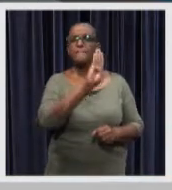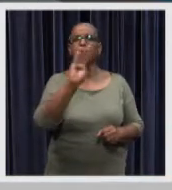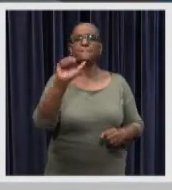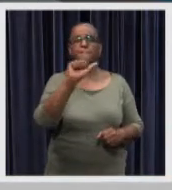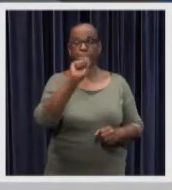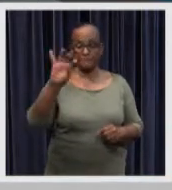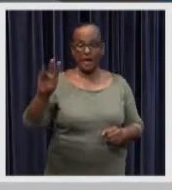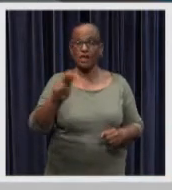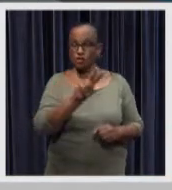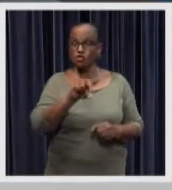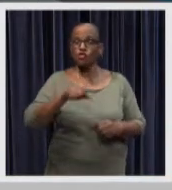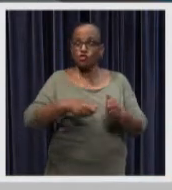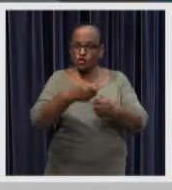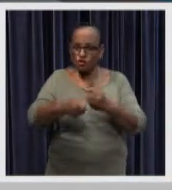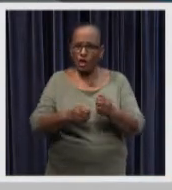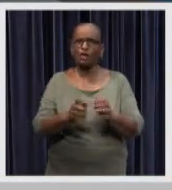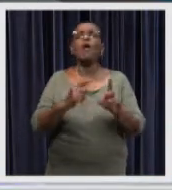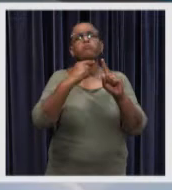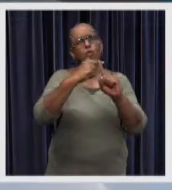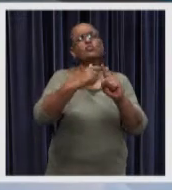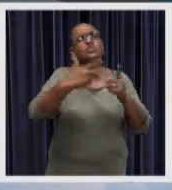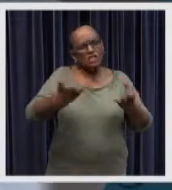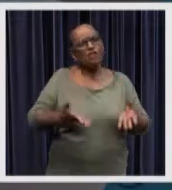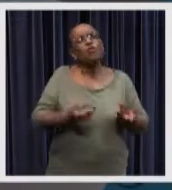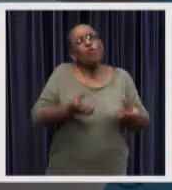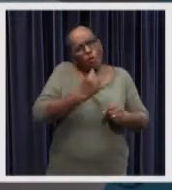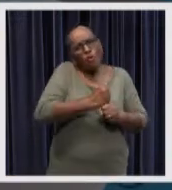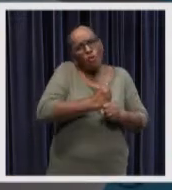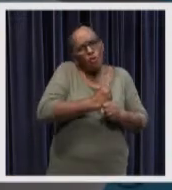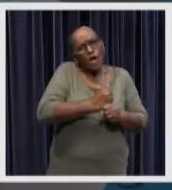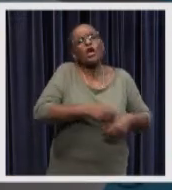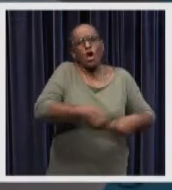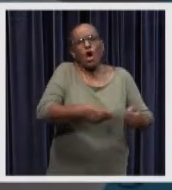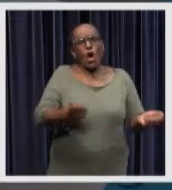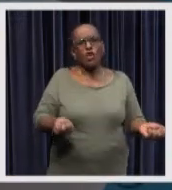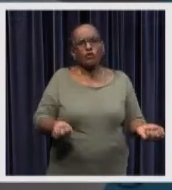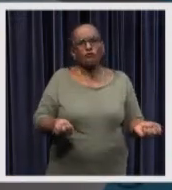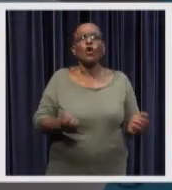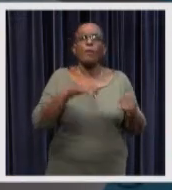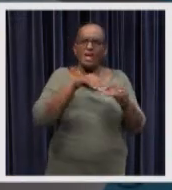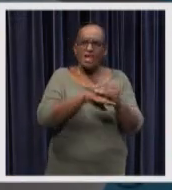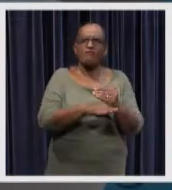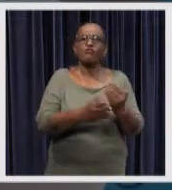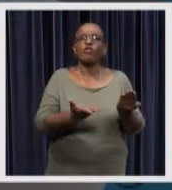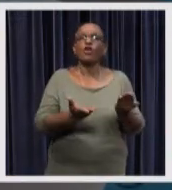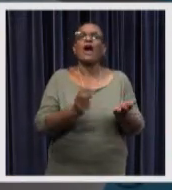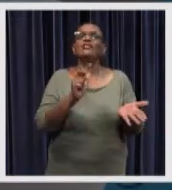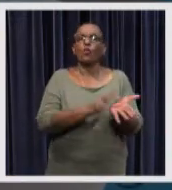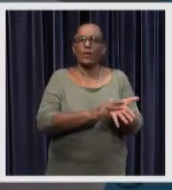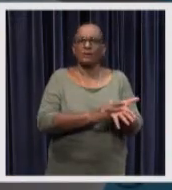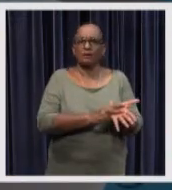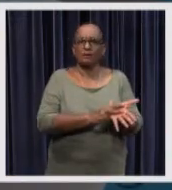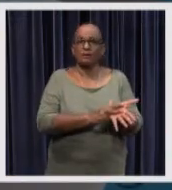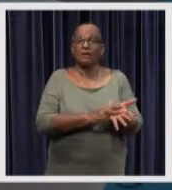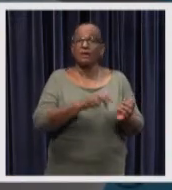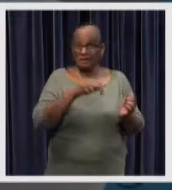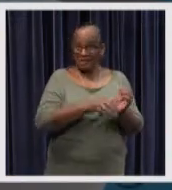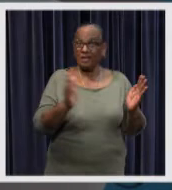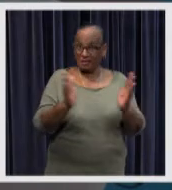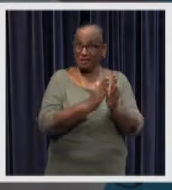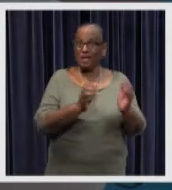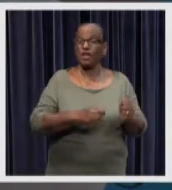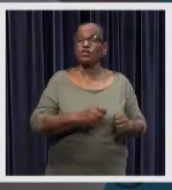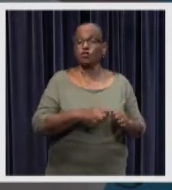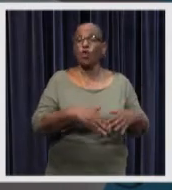the challenges rachel percy of the implementing body looks back positively at the work carried out to